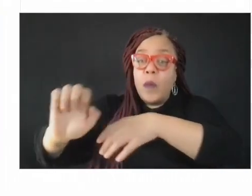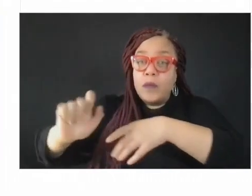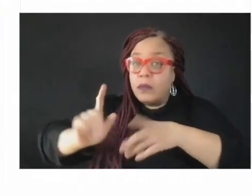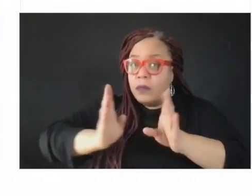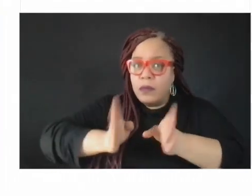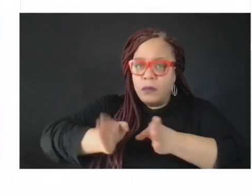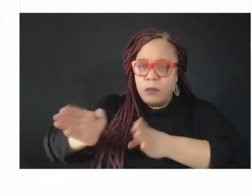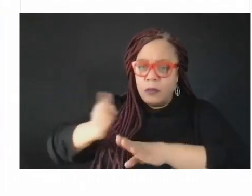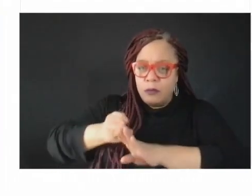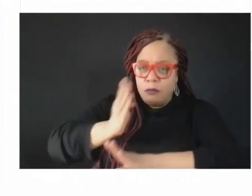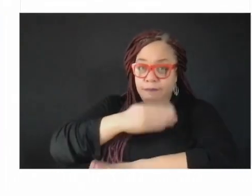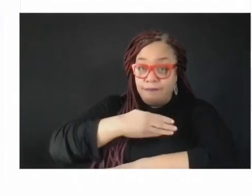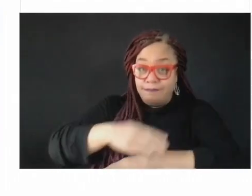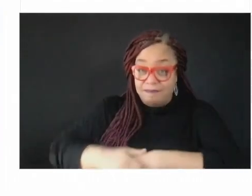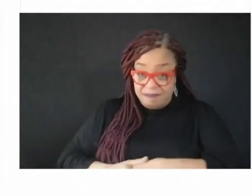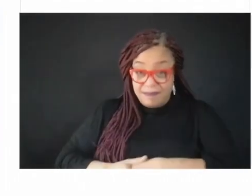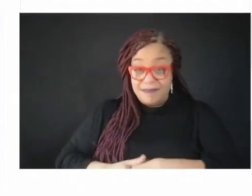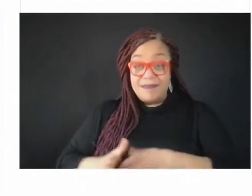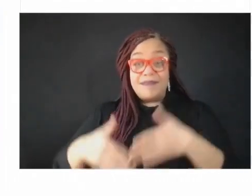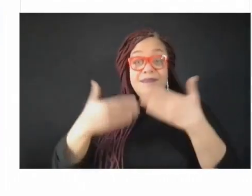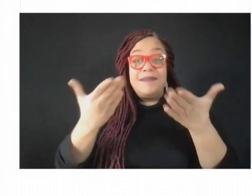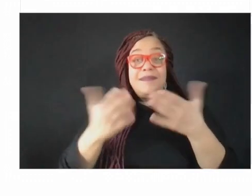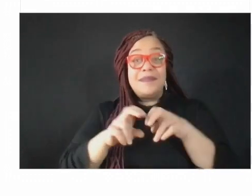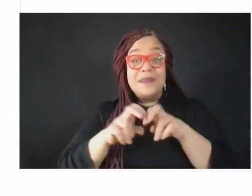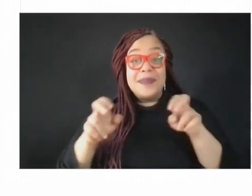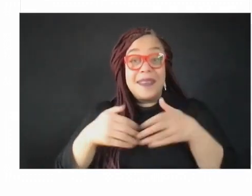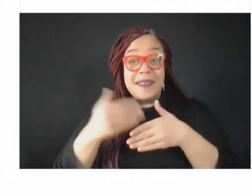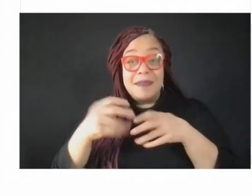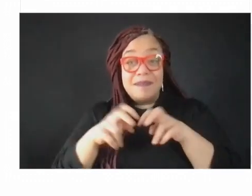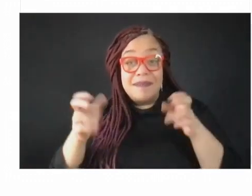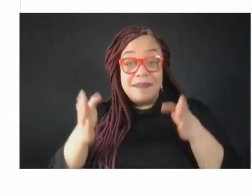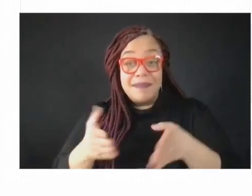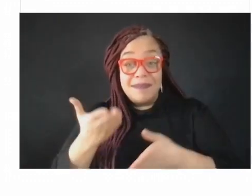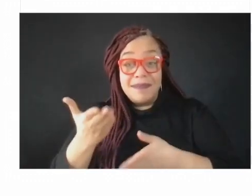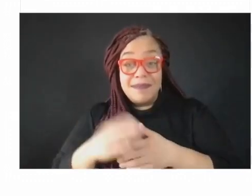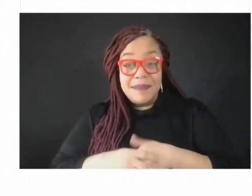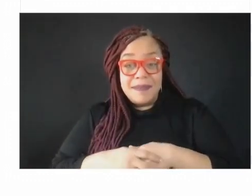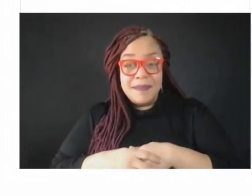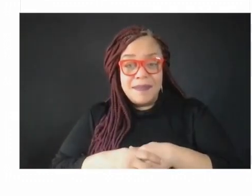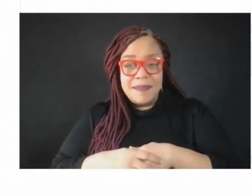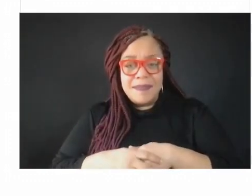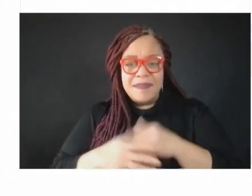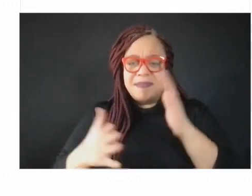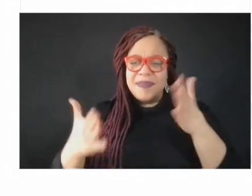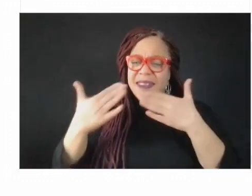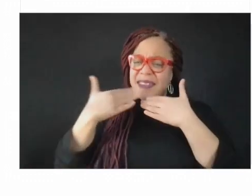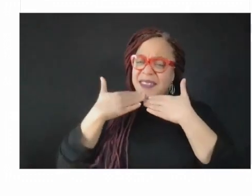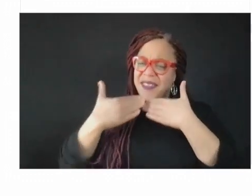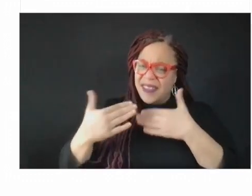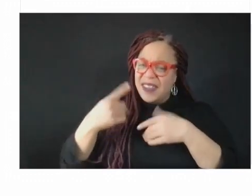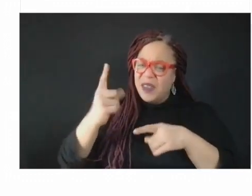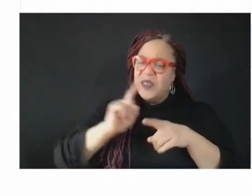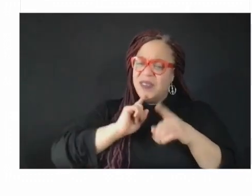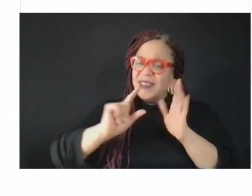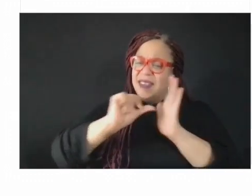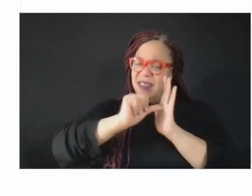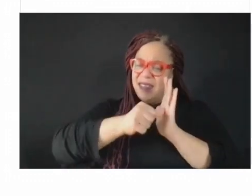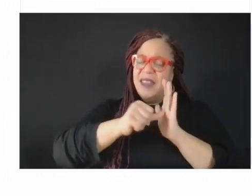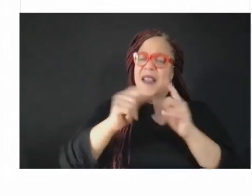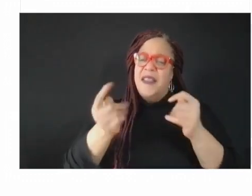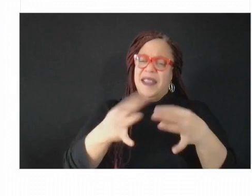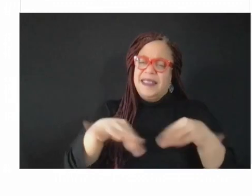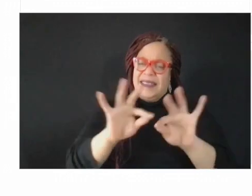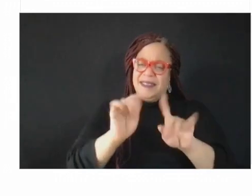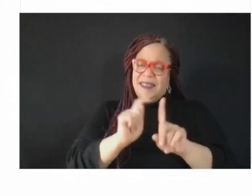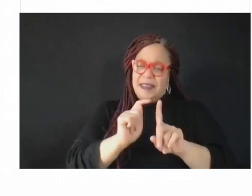Thank you so much, Anita. I appreciate you spotlighting the need to democratize data, the need to develop and